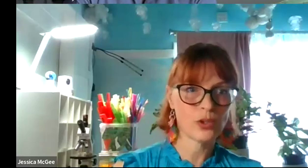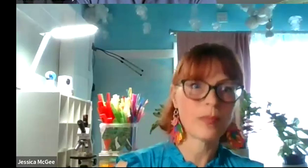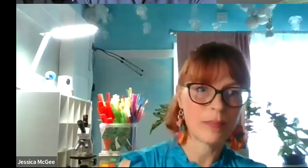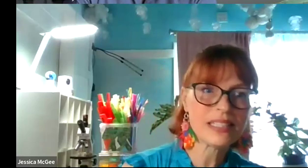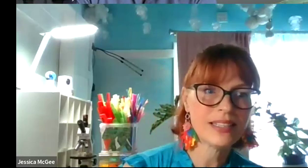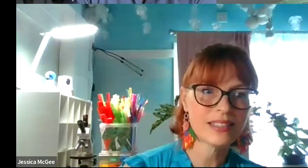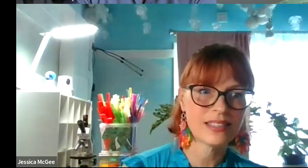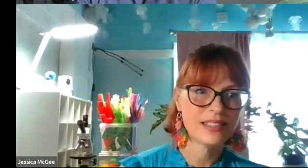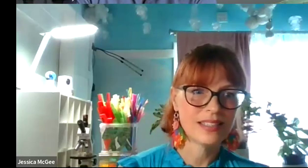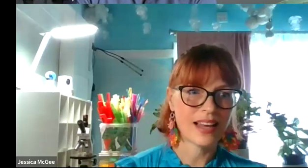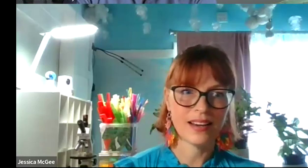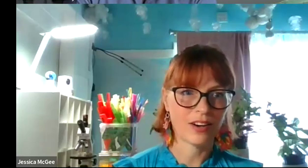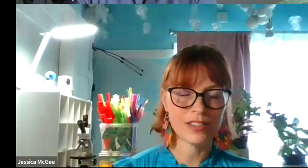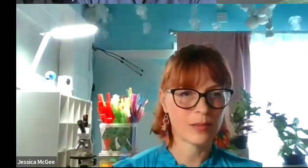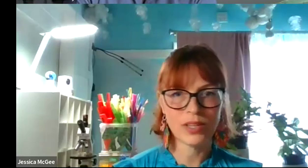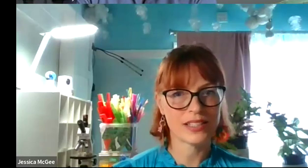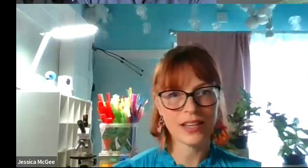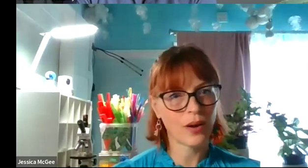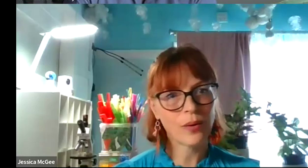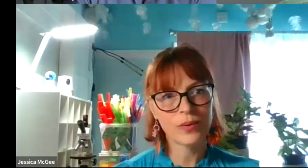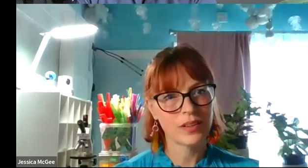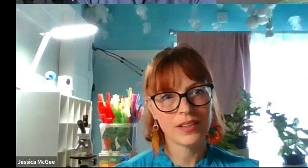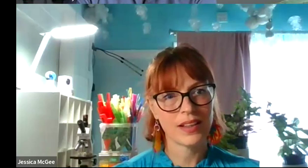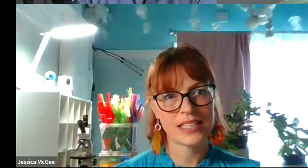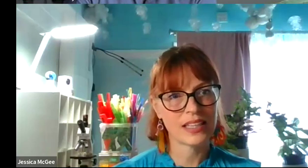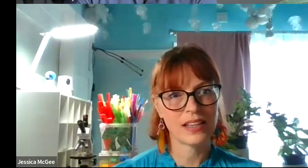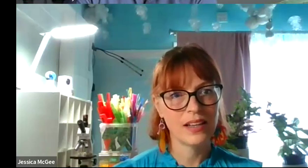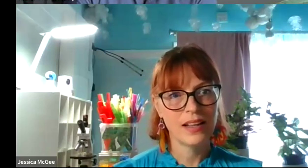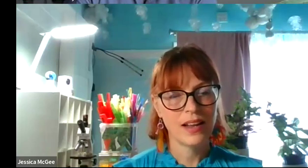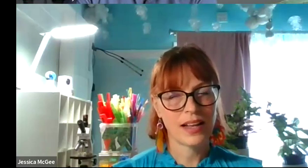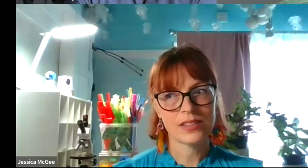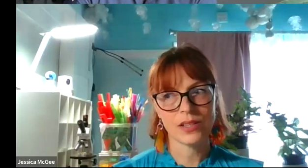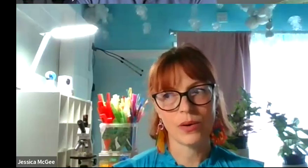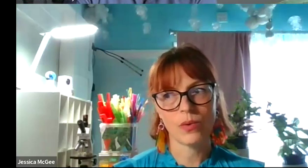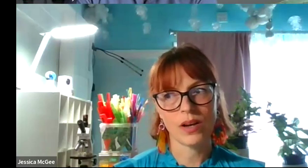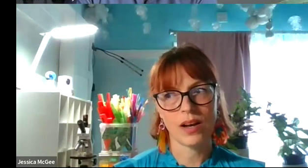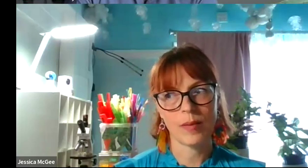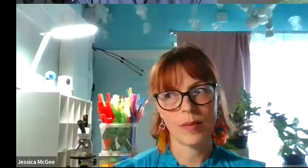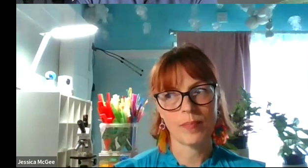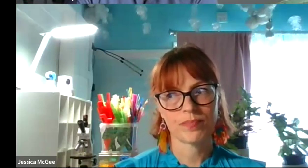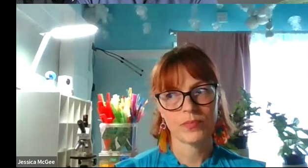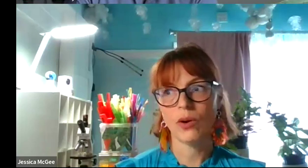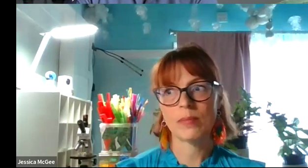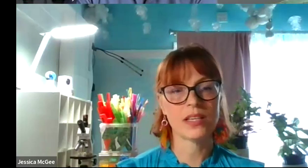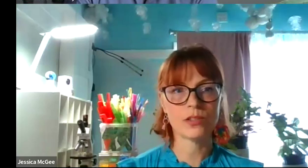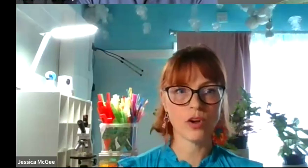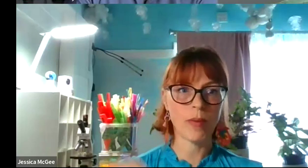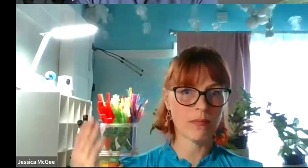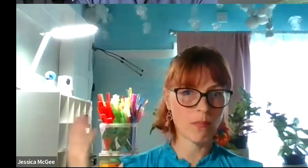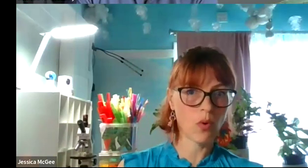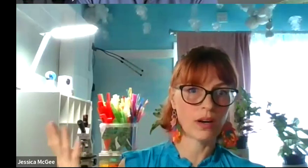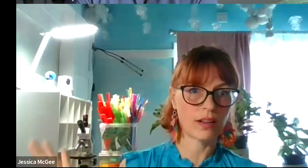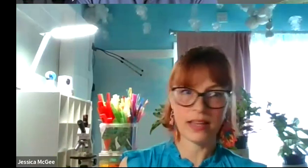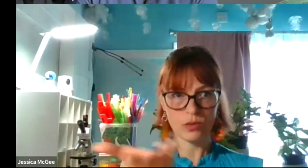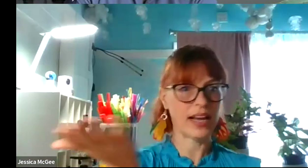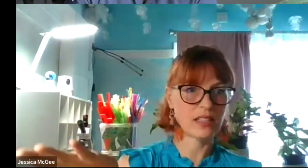do they teach you about business? And across the board, they said, no, they didn't. And so, um, you know, I'm seeing